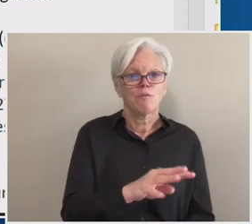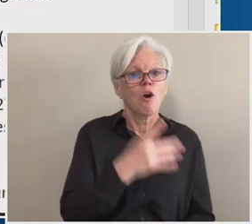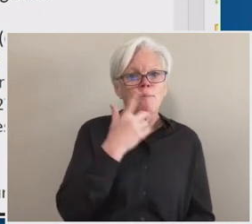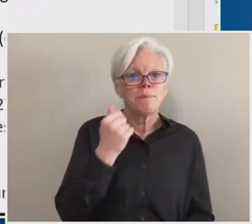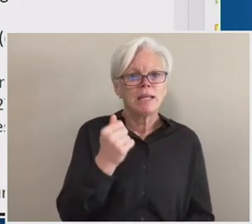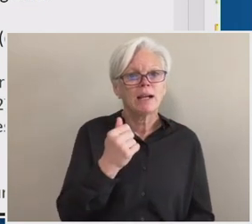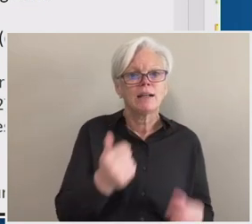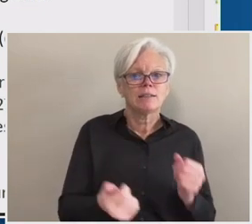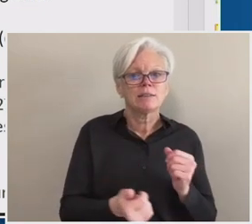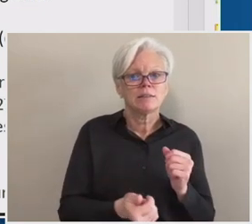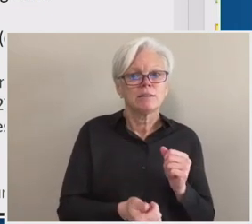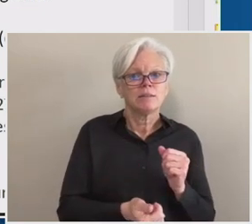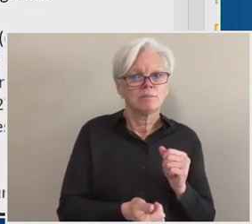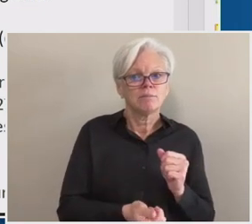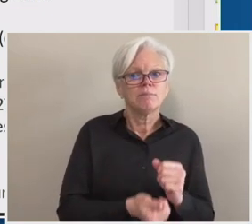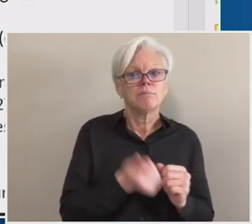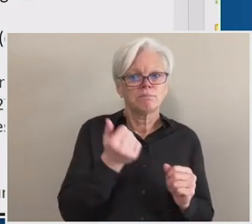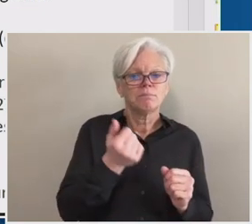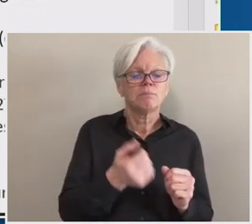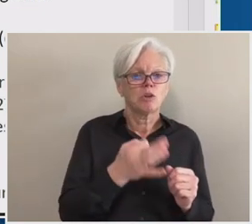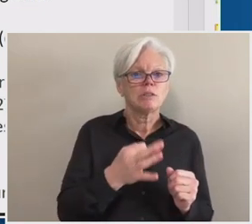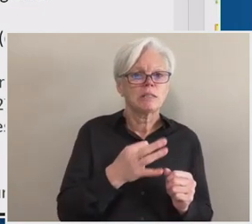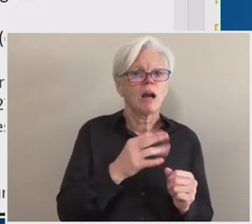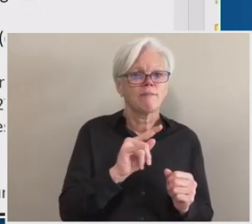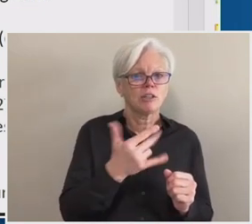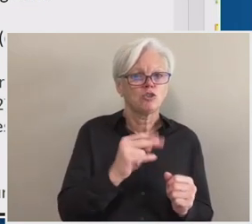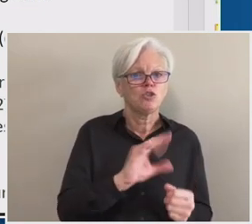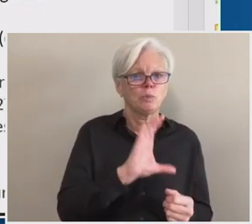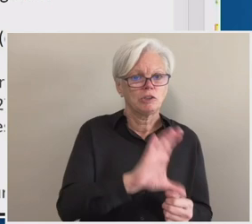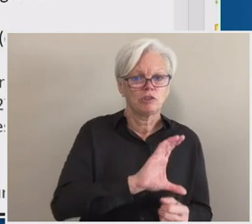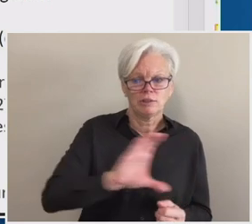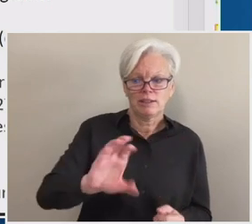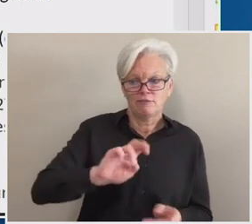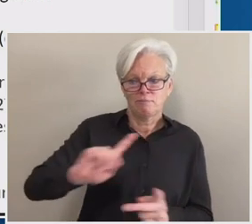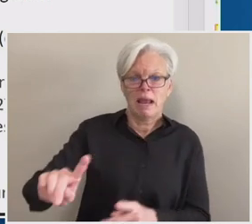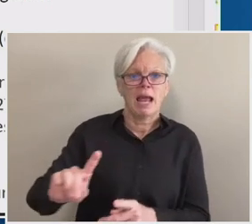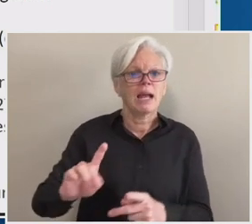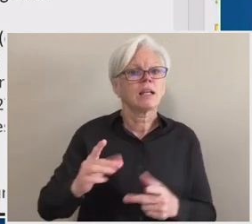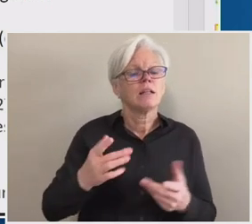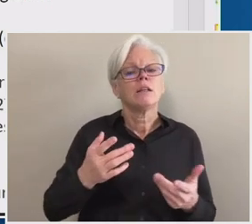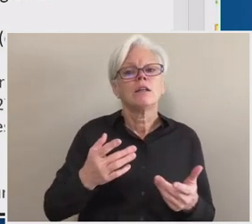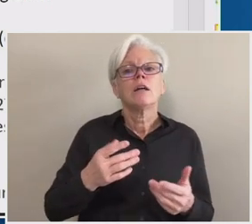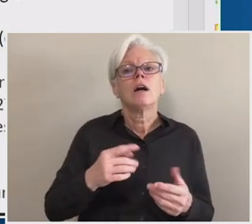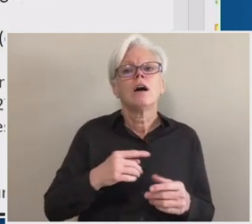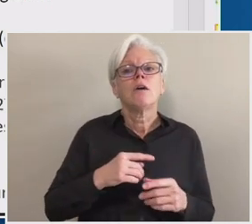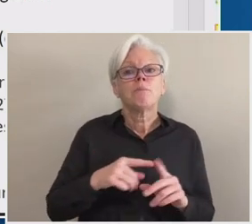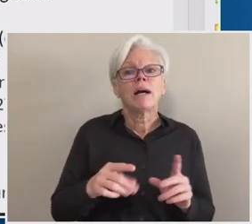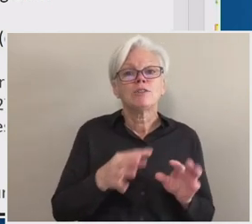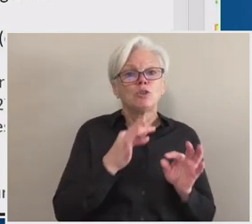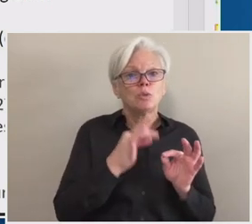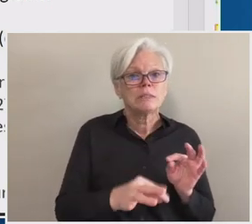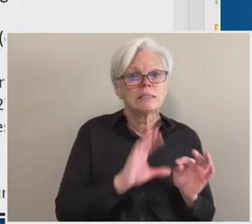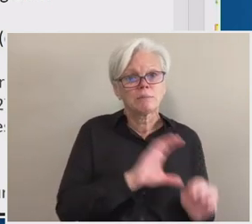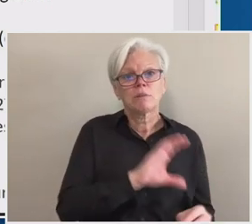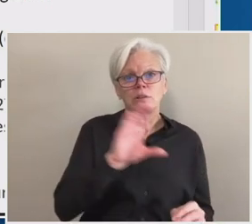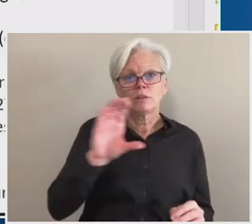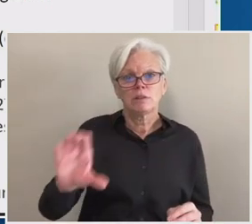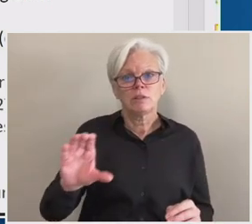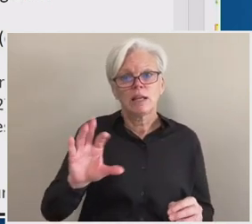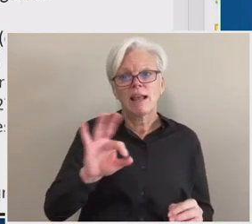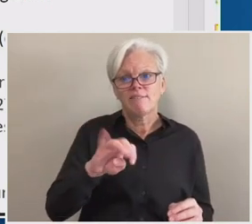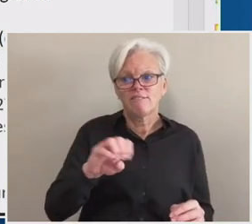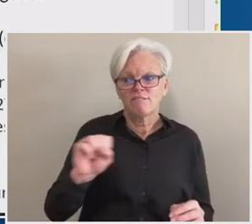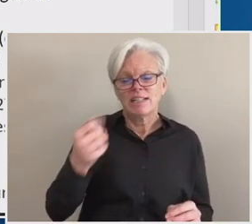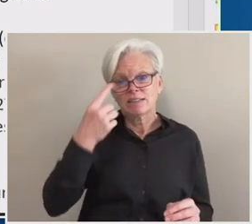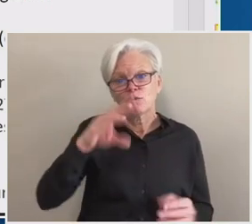of the student's tuition. However, simply returning the tuition and fees for the